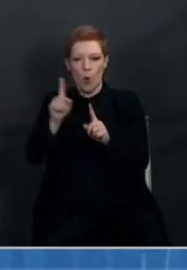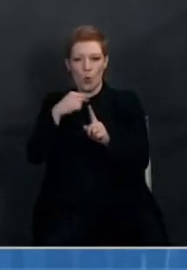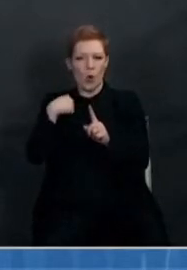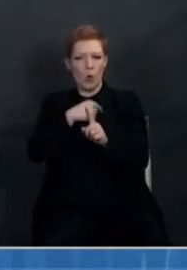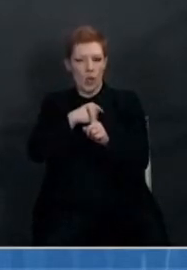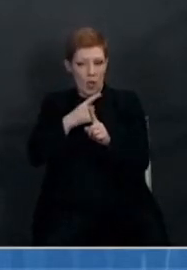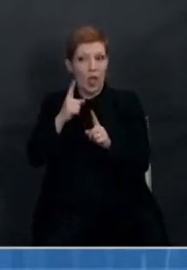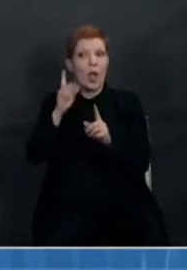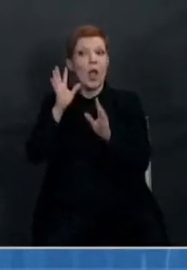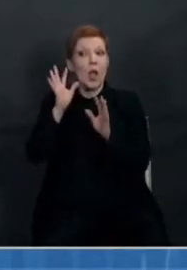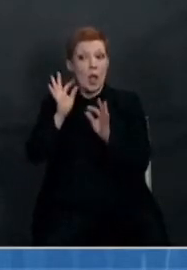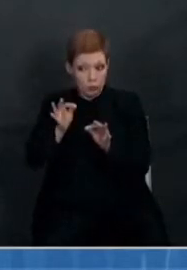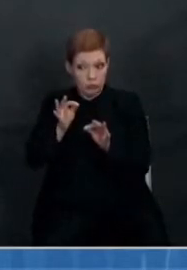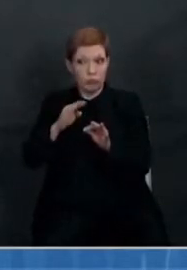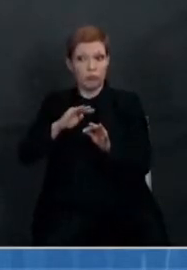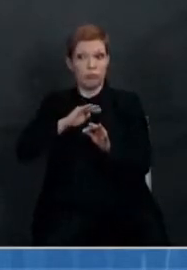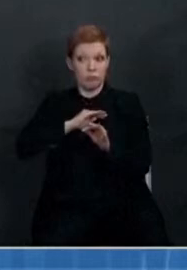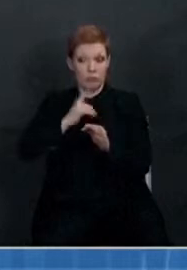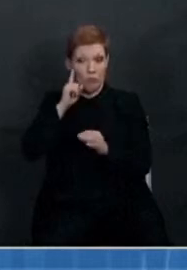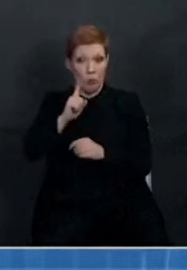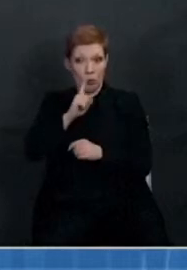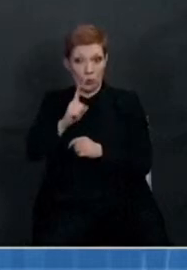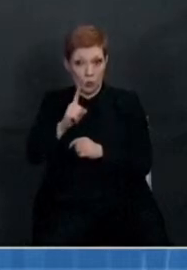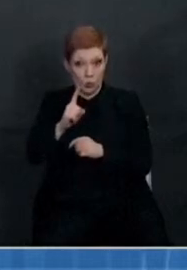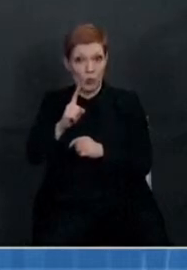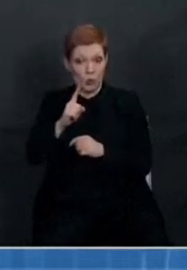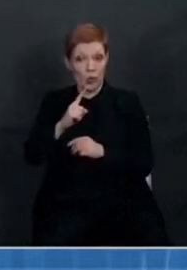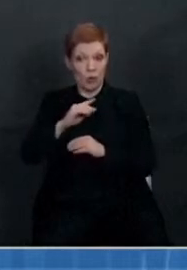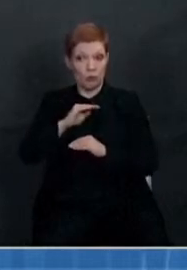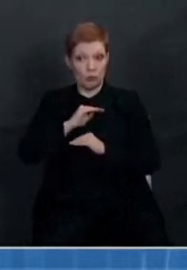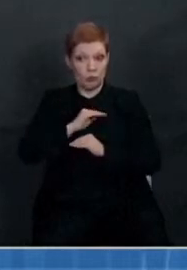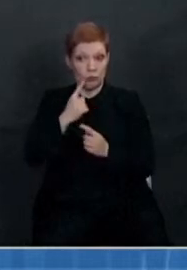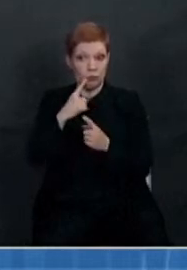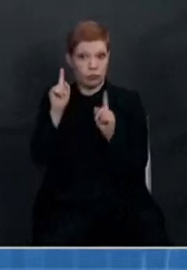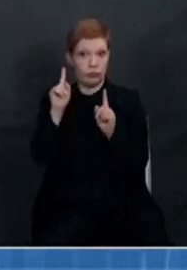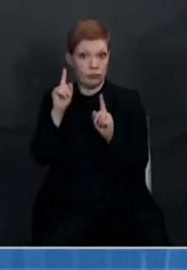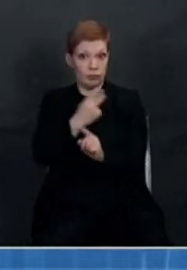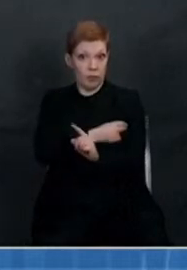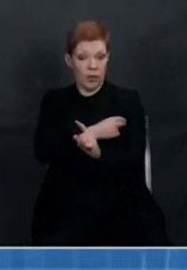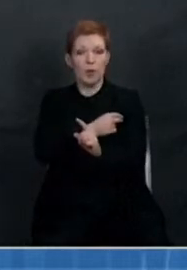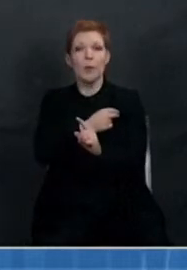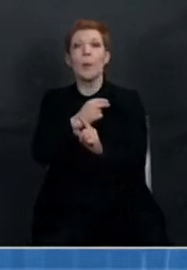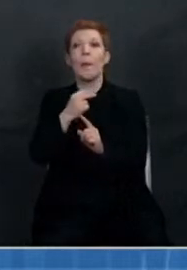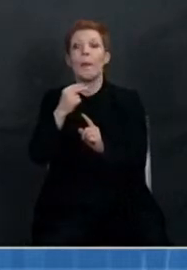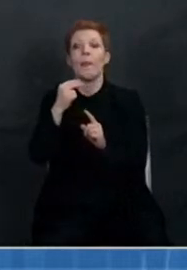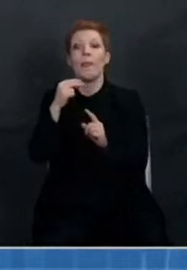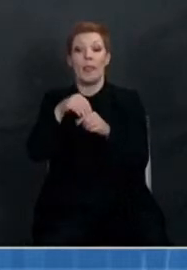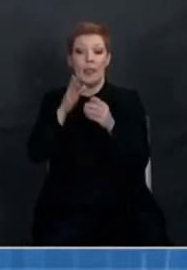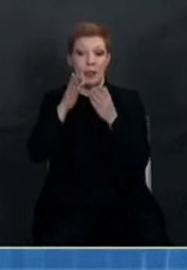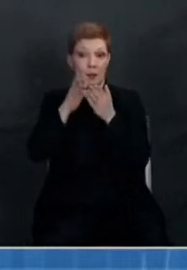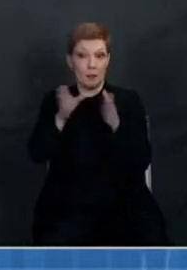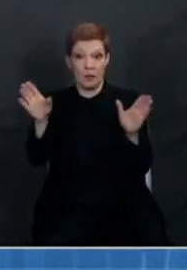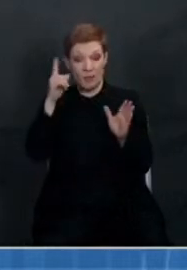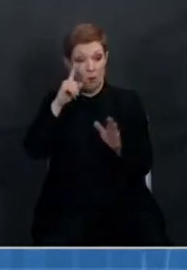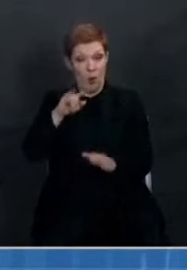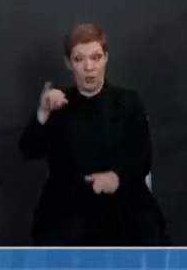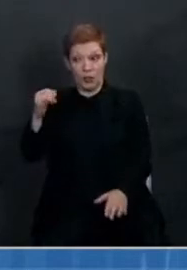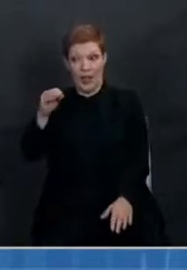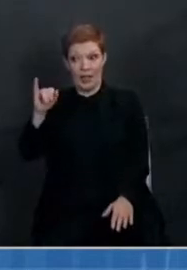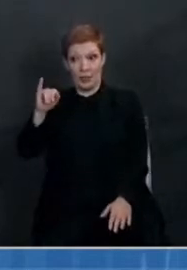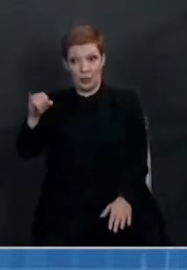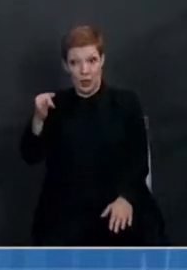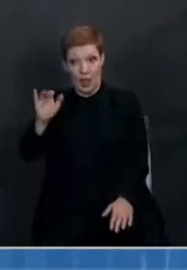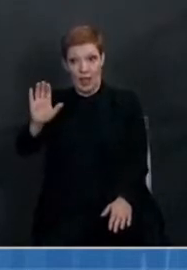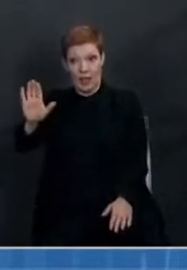we had a 72% overall efficacy in the United States for the J&J. But